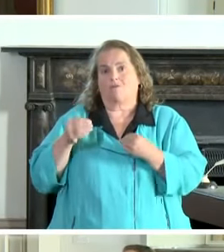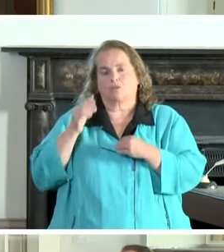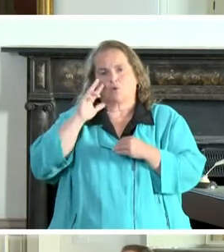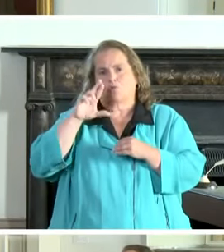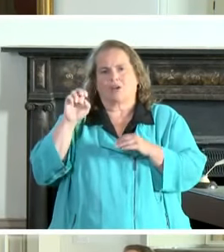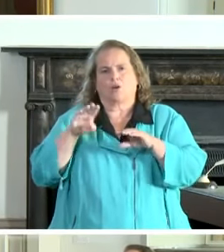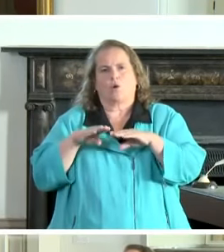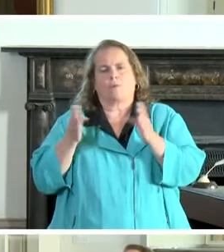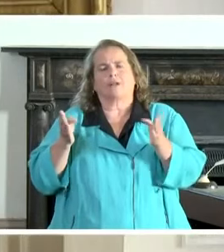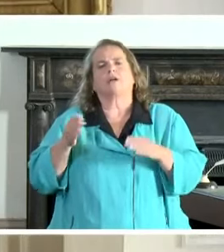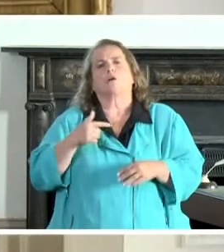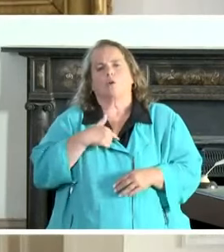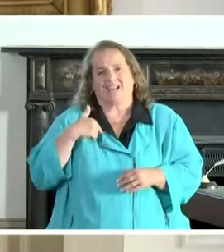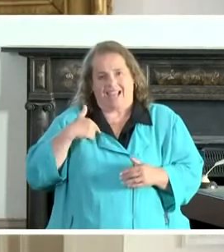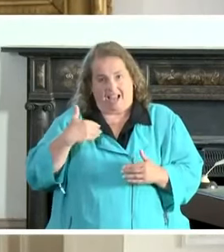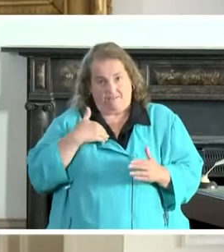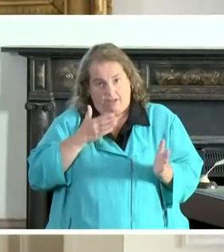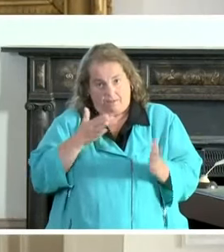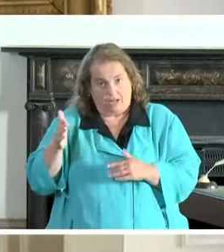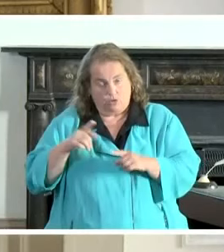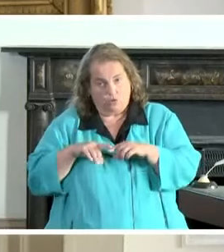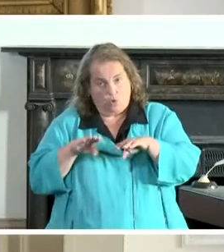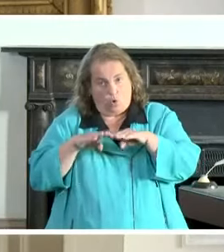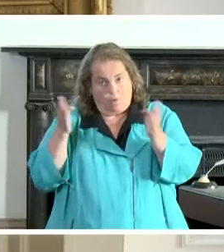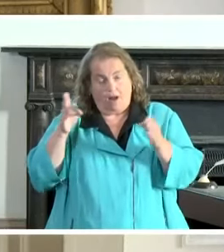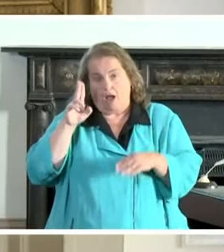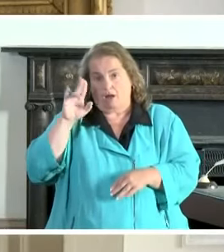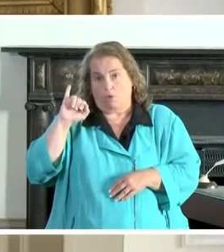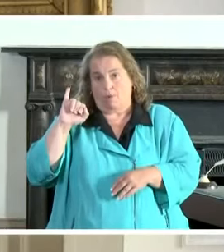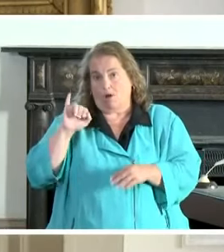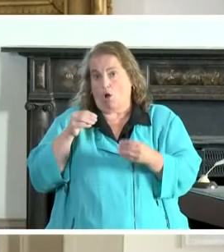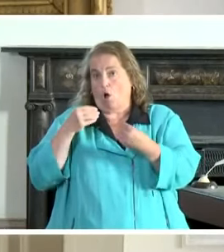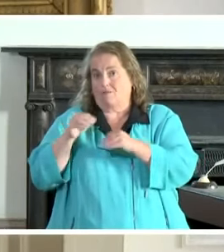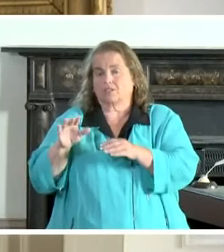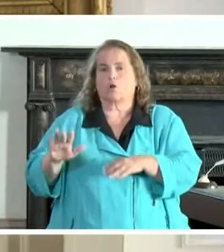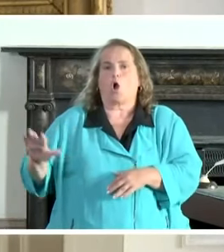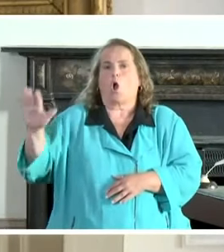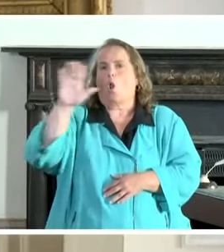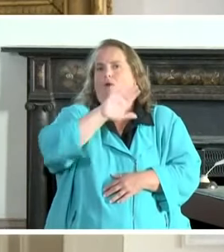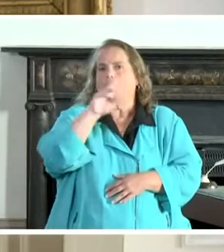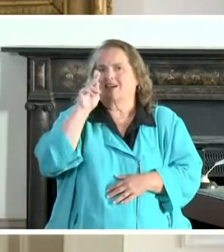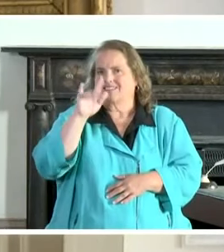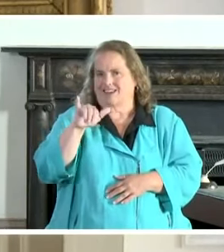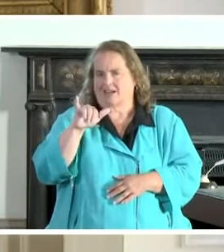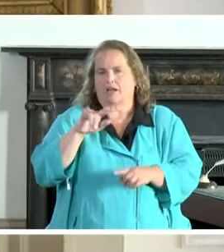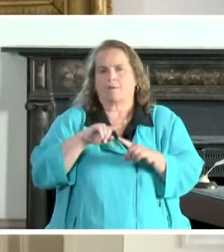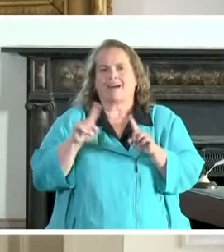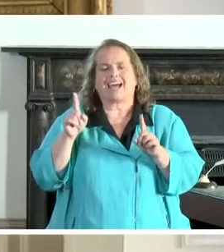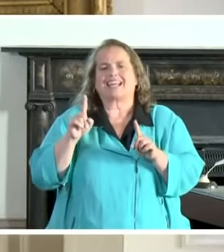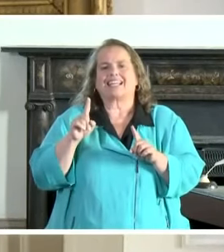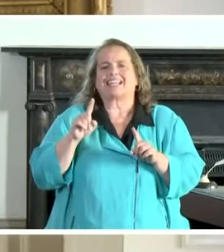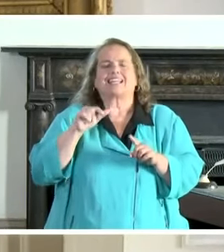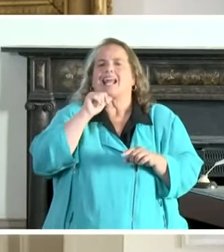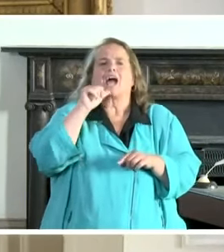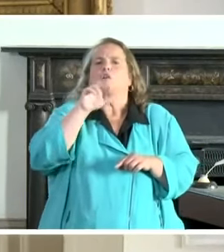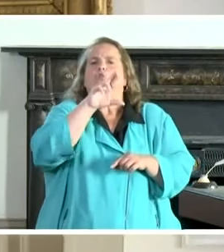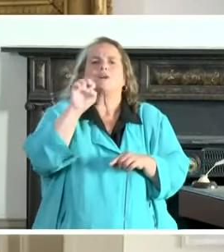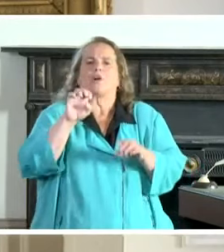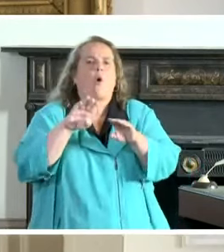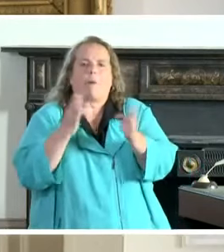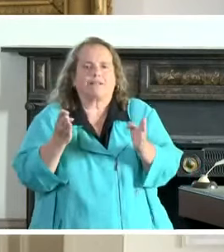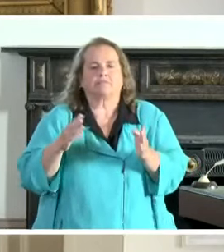We have plans to open unemployment offices across Kentucky, but it's not reopen. It's